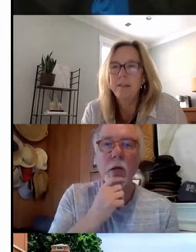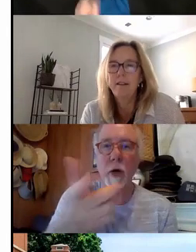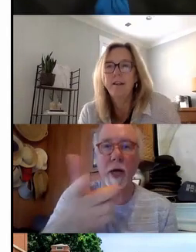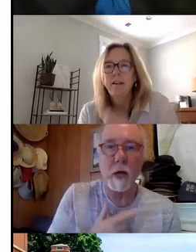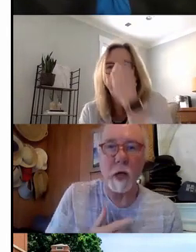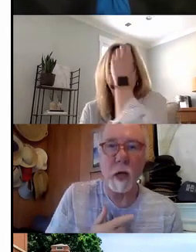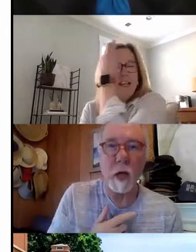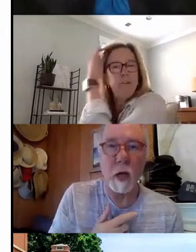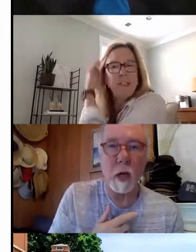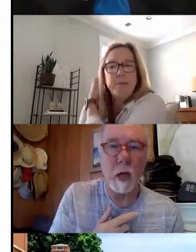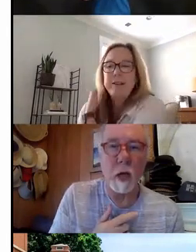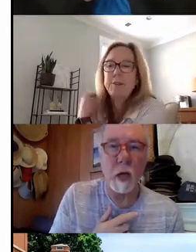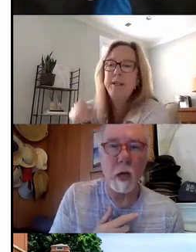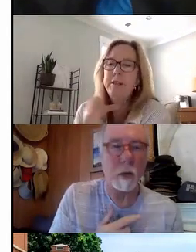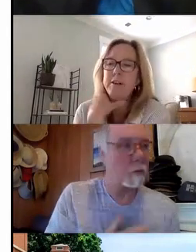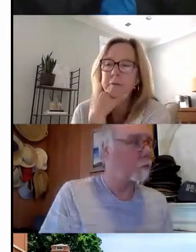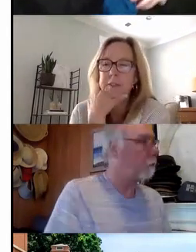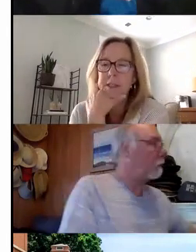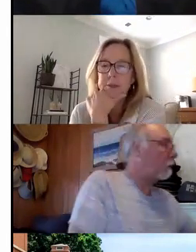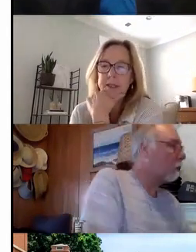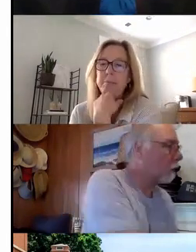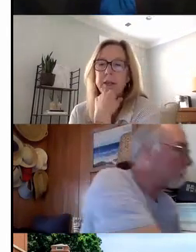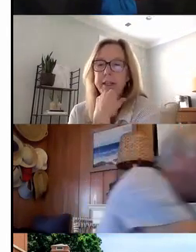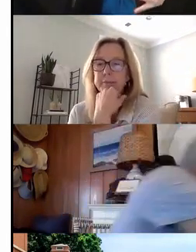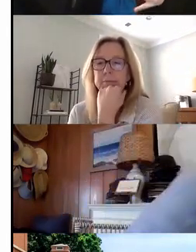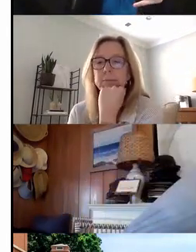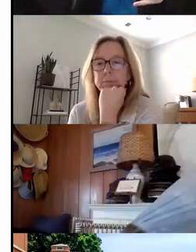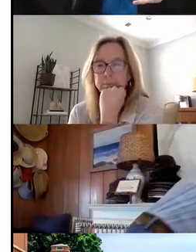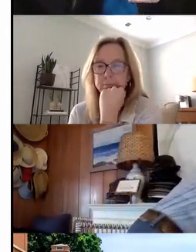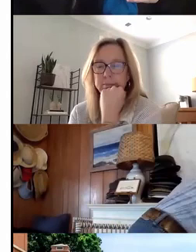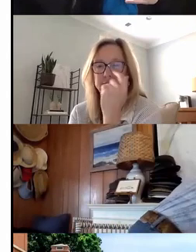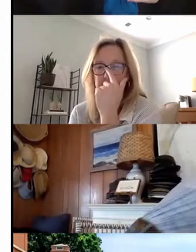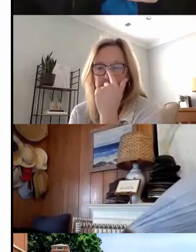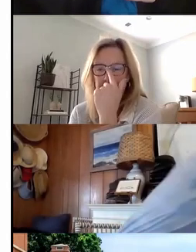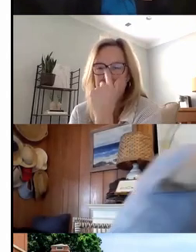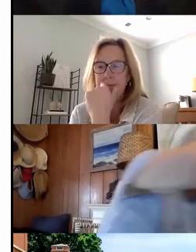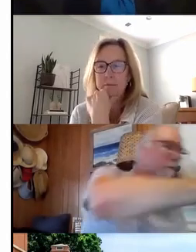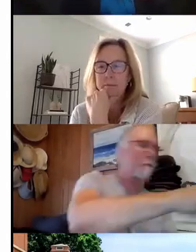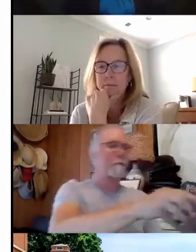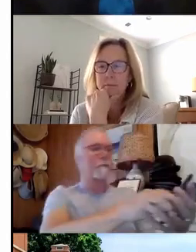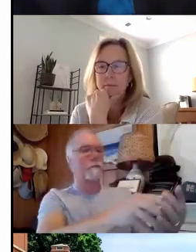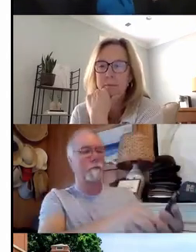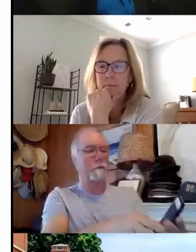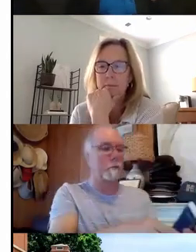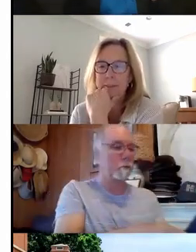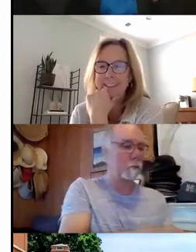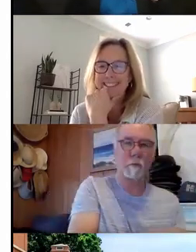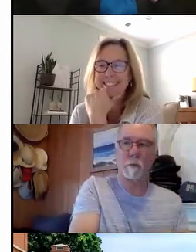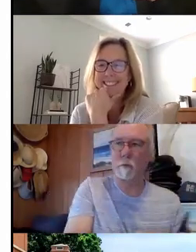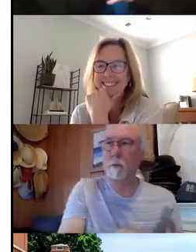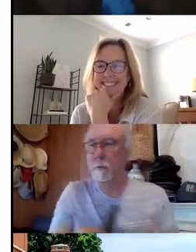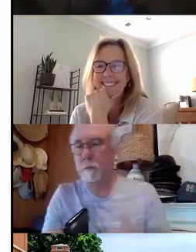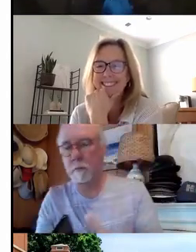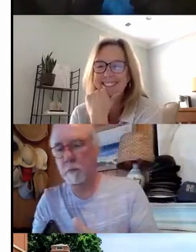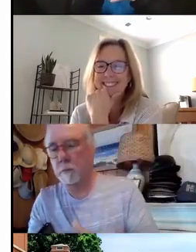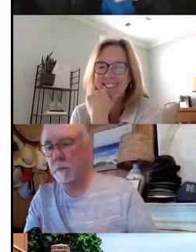Go ahead. Yeah, it was about spending your 15%, Mary. Yes. And in Iowa, we are spending our 15%. We are